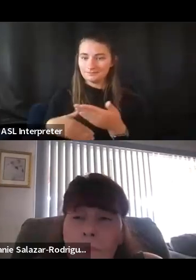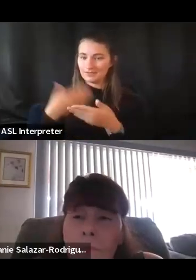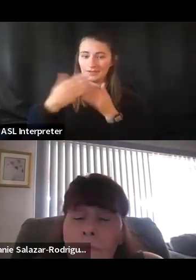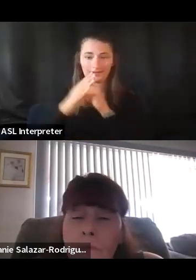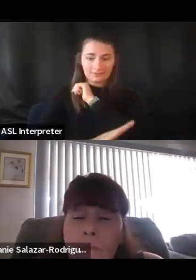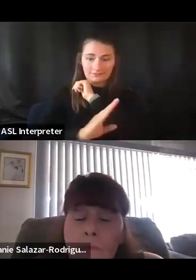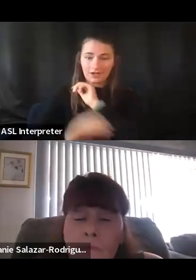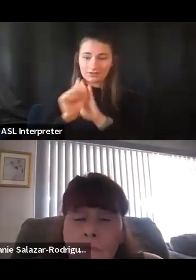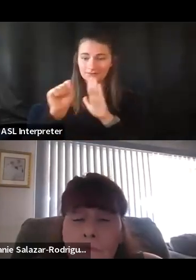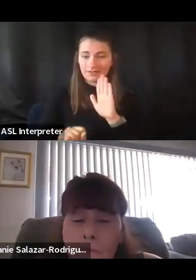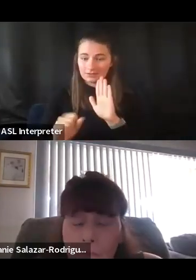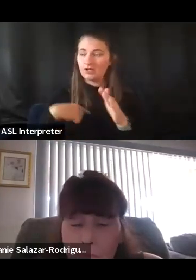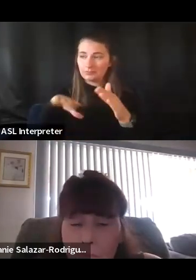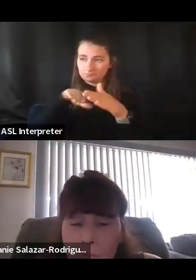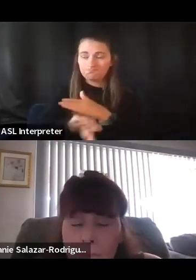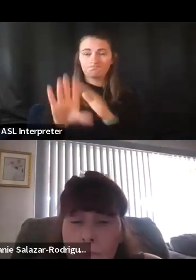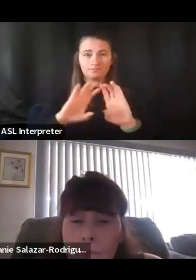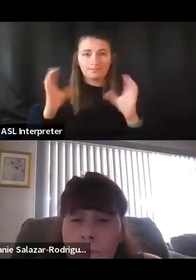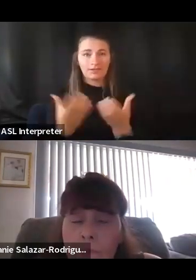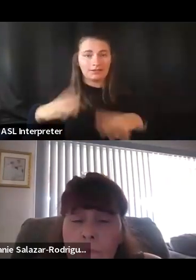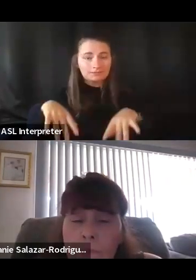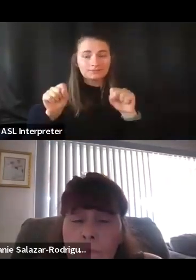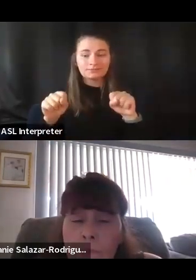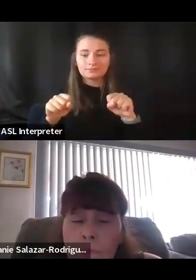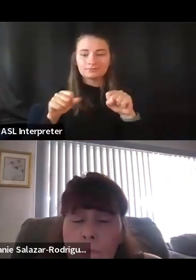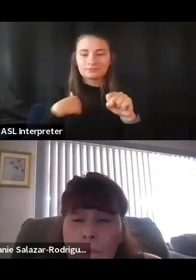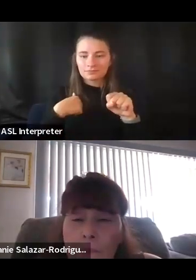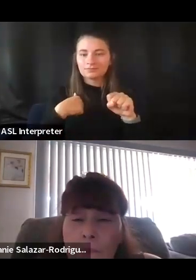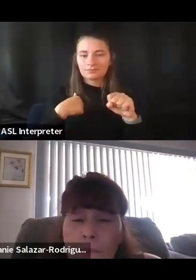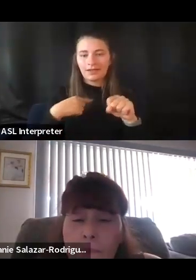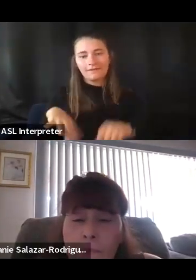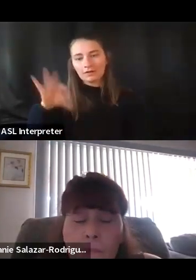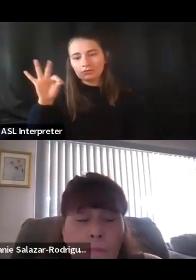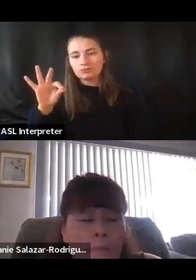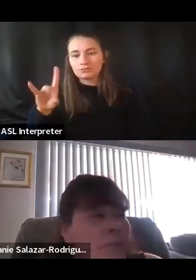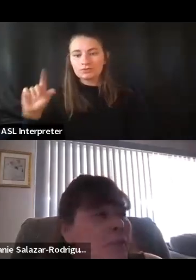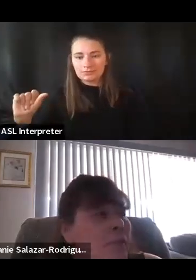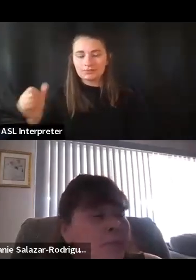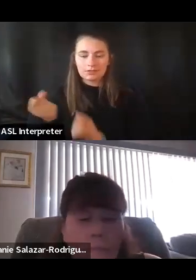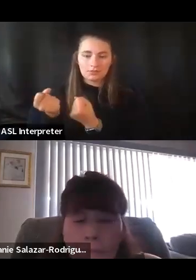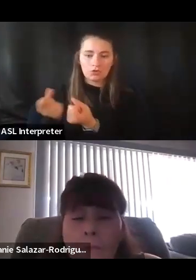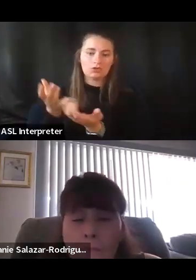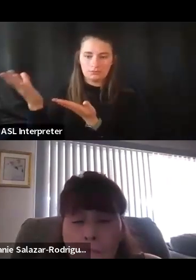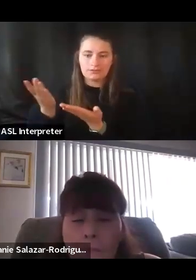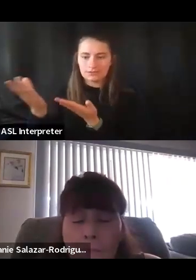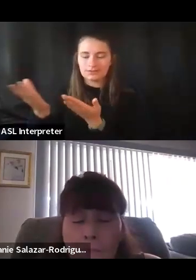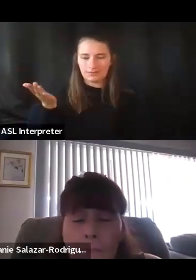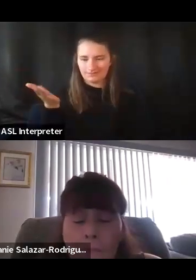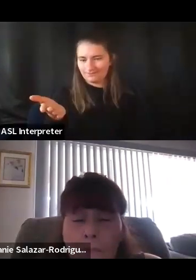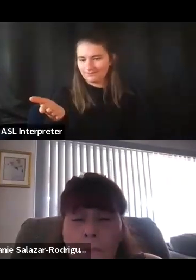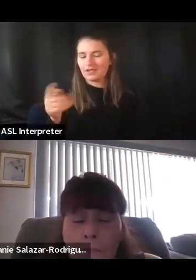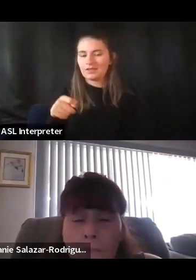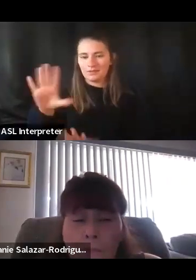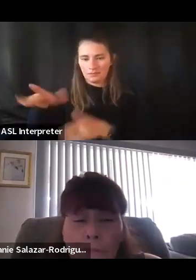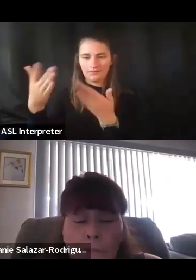semester, I was in taking classes. And that's when I found out about disability support services. And they provided